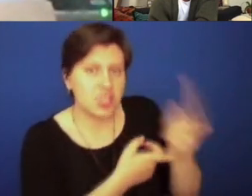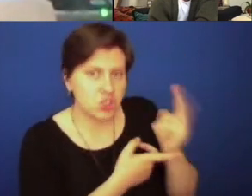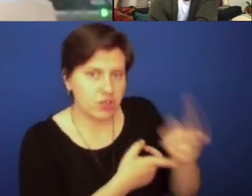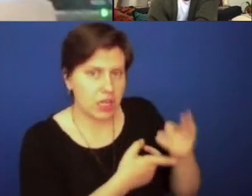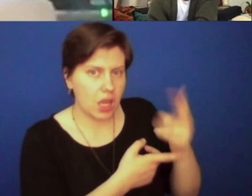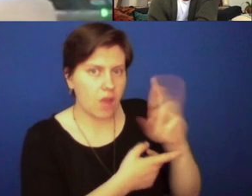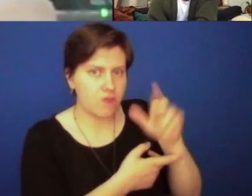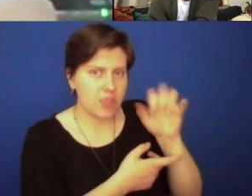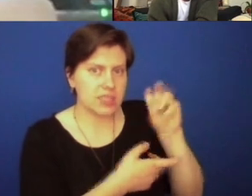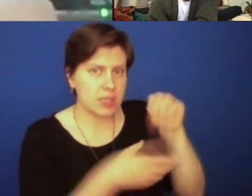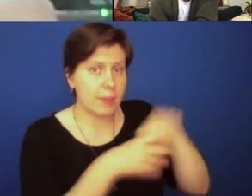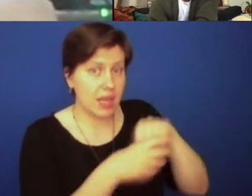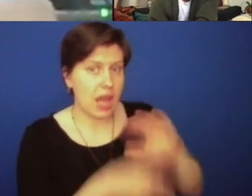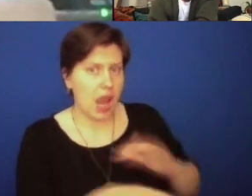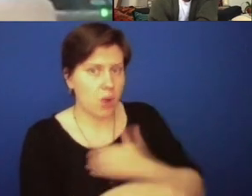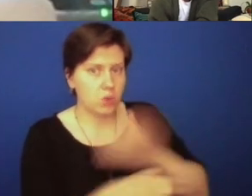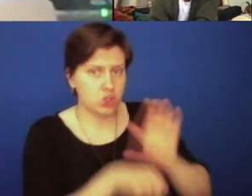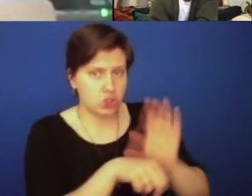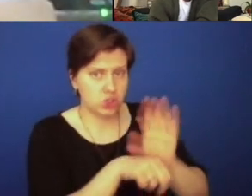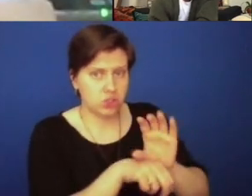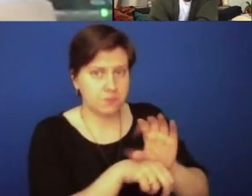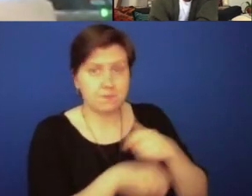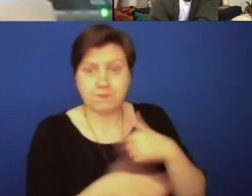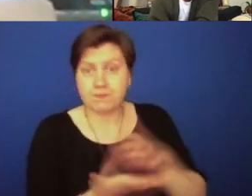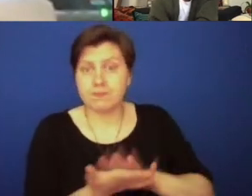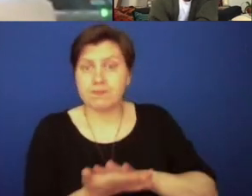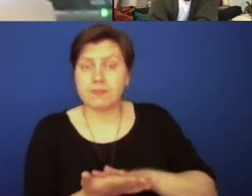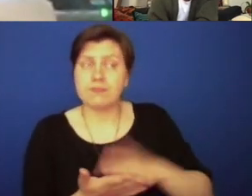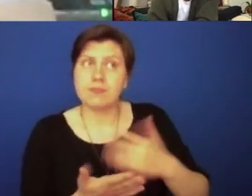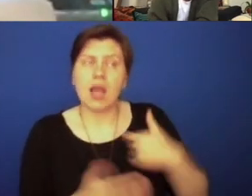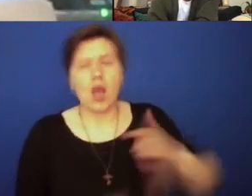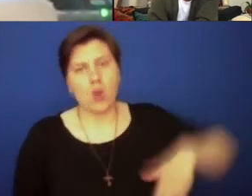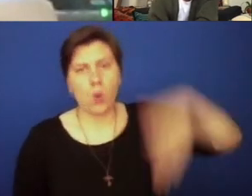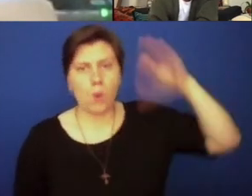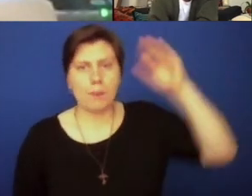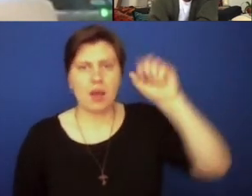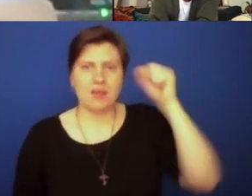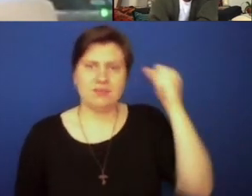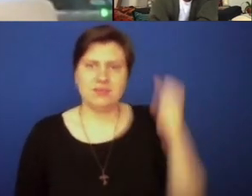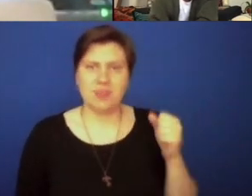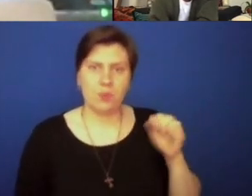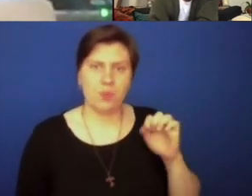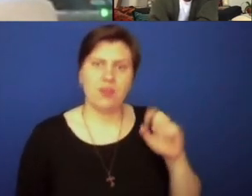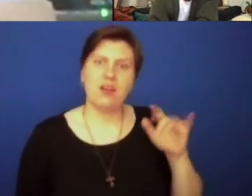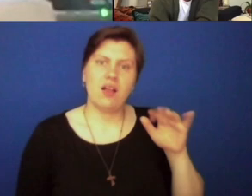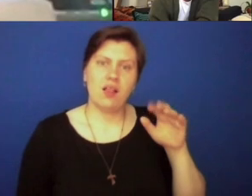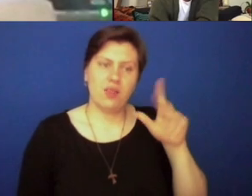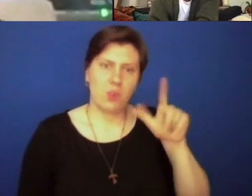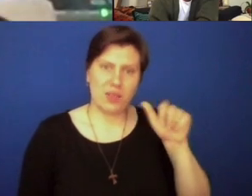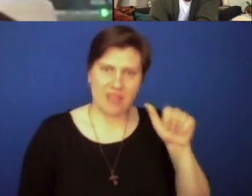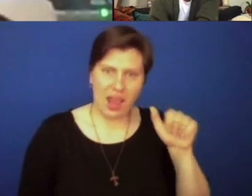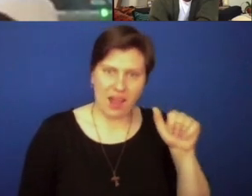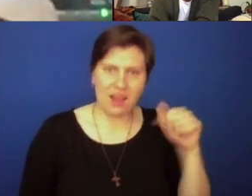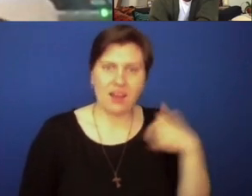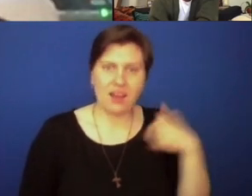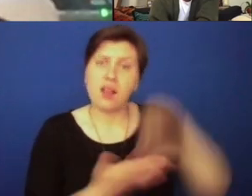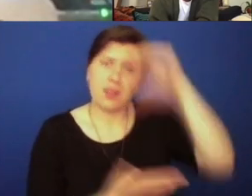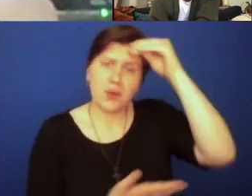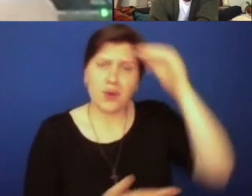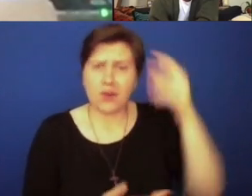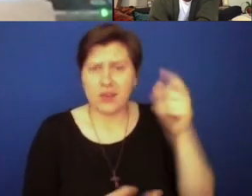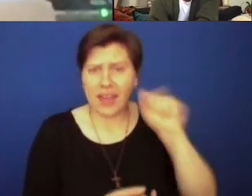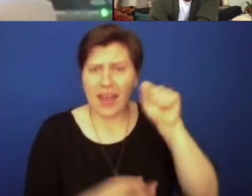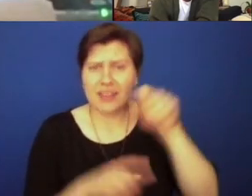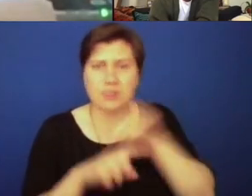in our church. I mean, I'm learning, you know, growing up in South Louisiana, you sort of, you you learn some of